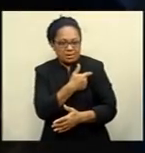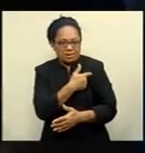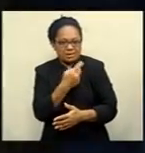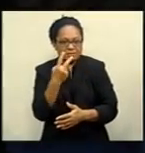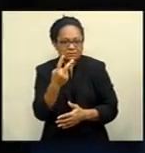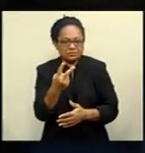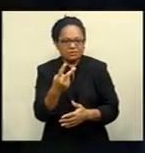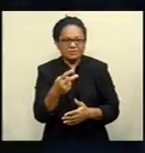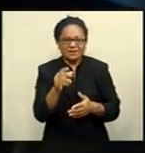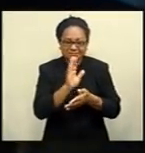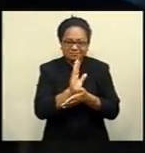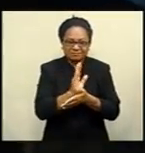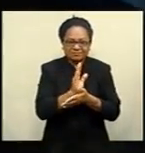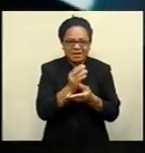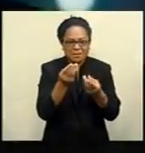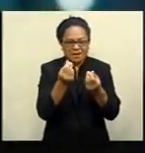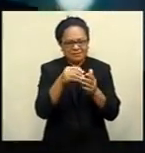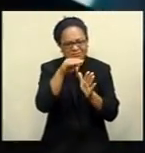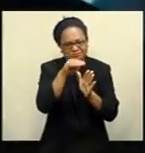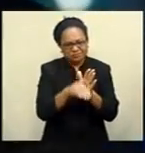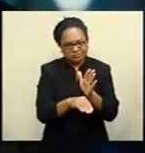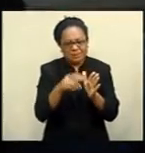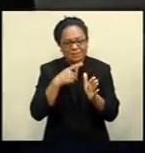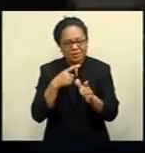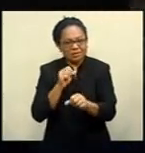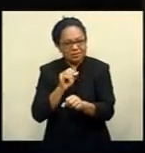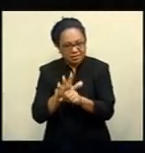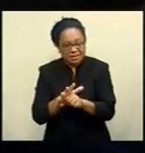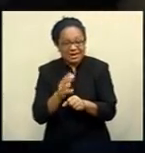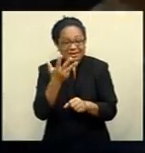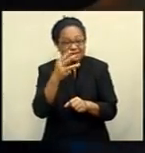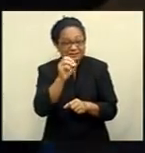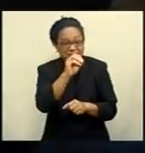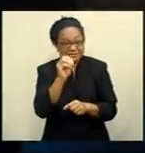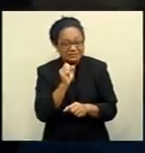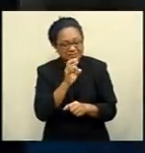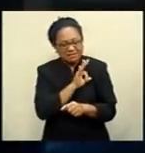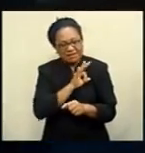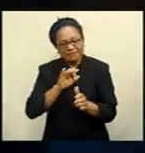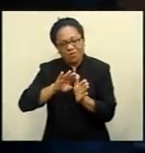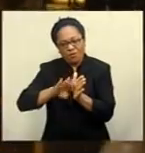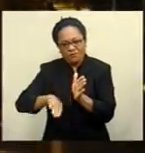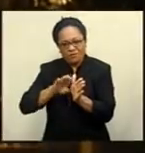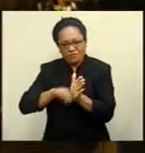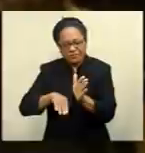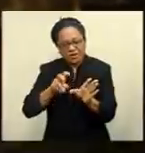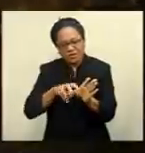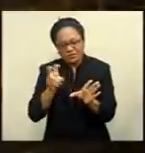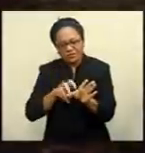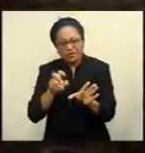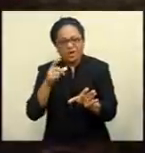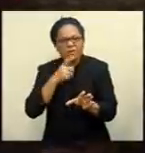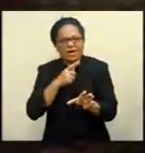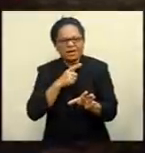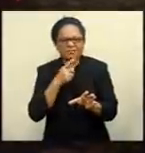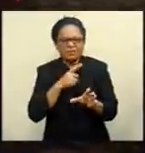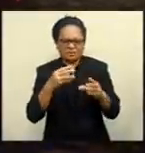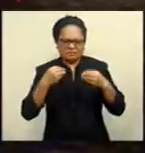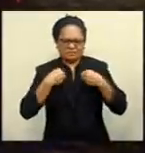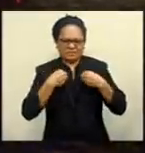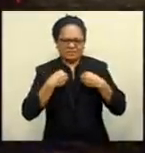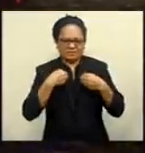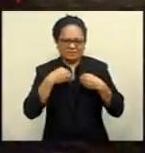in revenue due to COVID-19 and also laid off 90 percent of its staff due to a significant decline in cinema business.